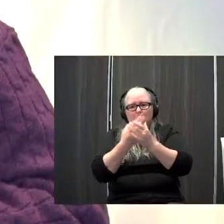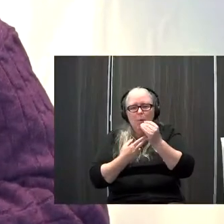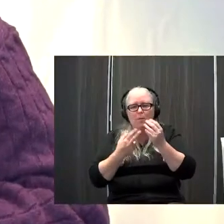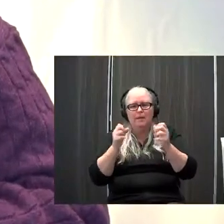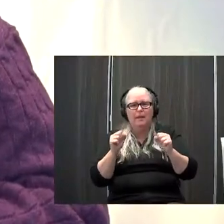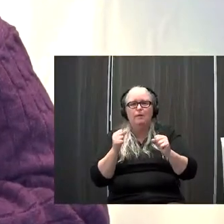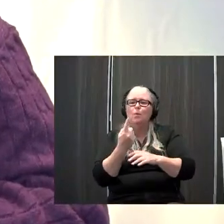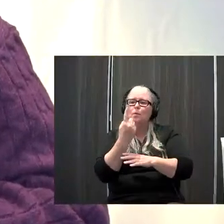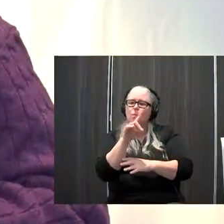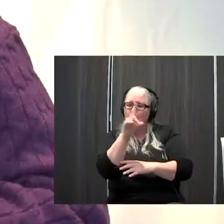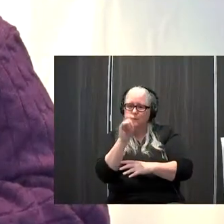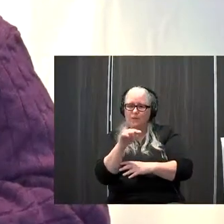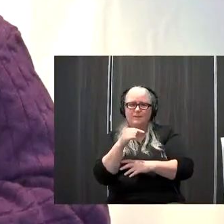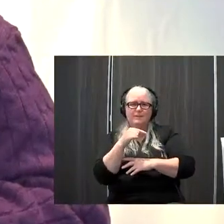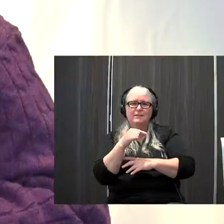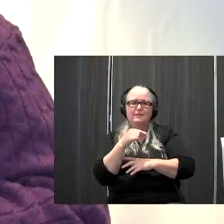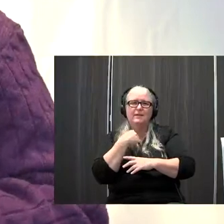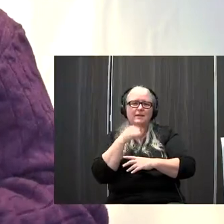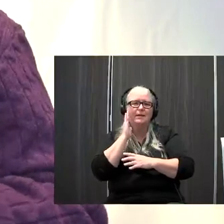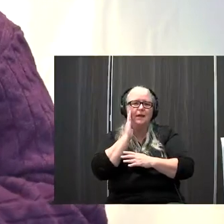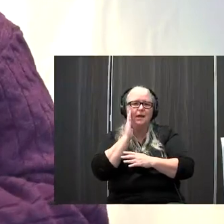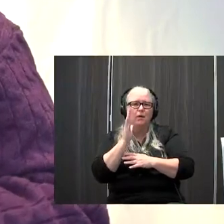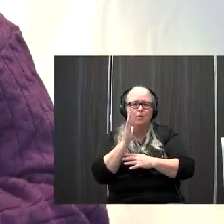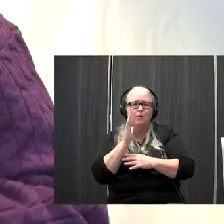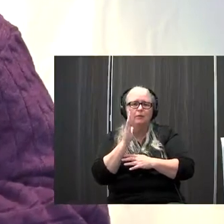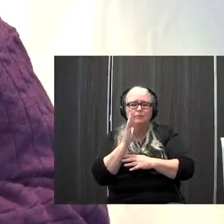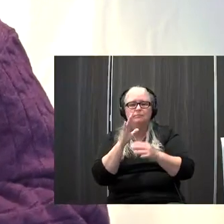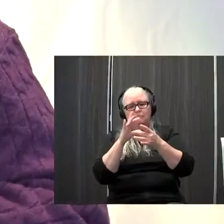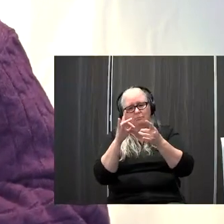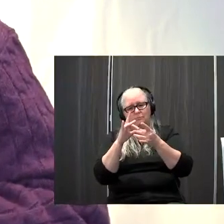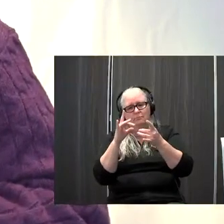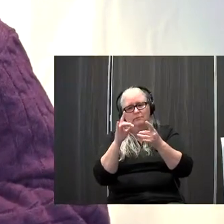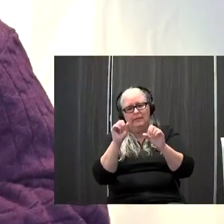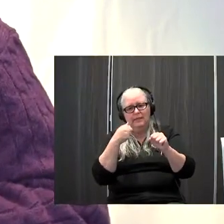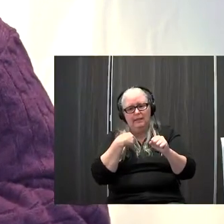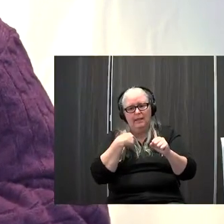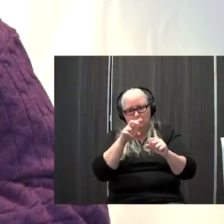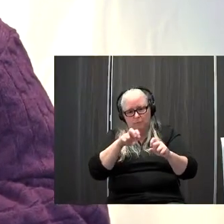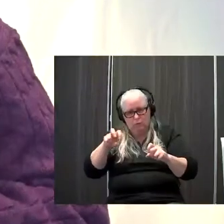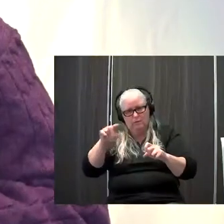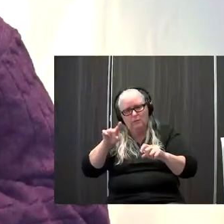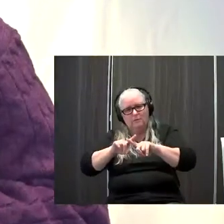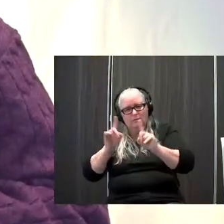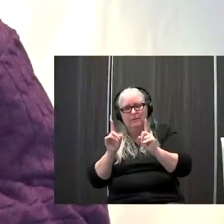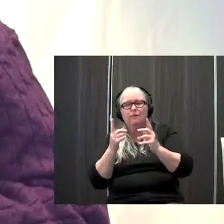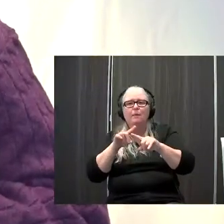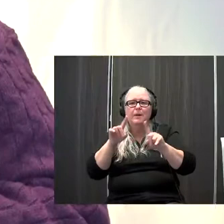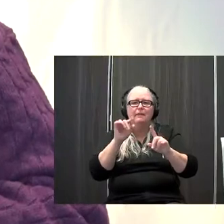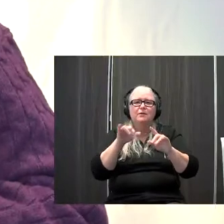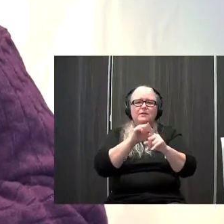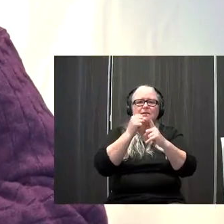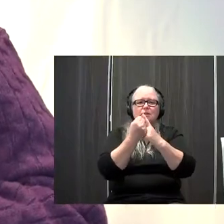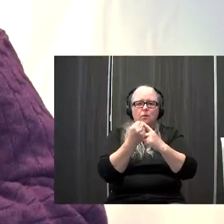one of the questions and I'll I'll kind of take this and then we can pop it over but there is a situation where a son uses